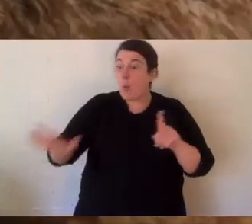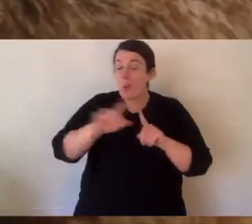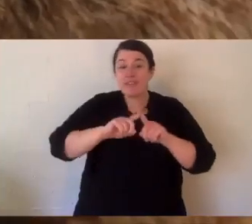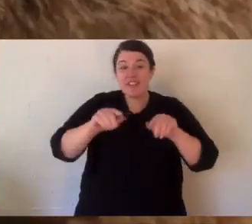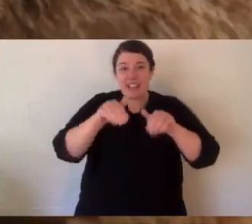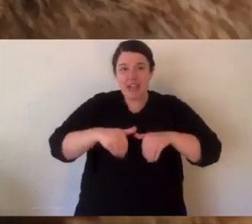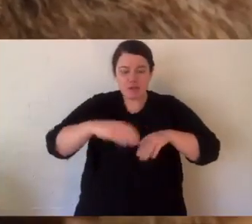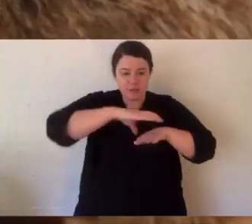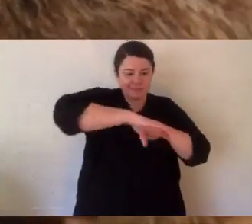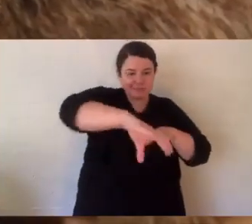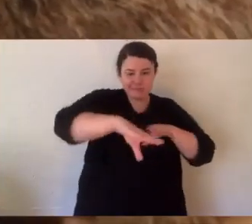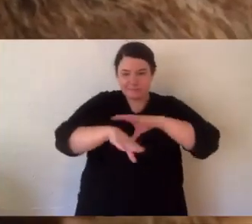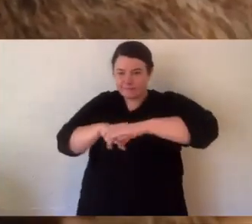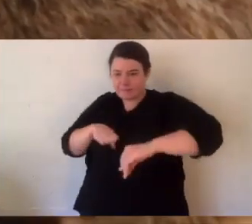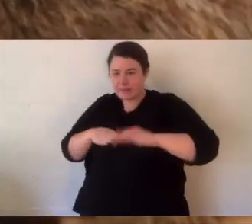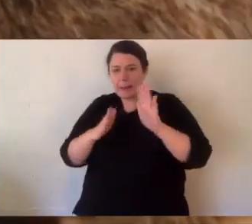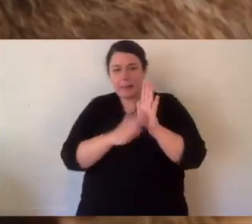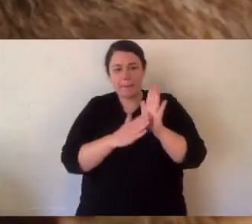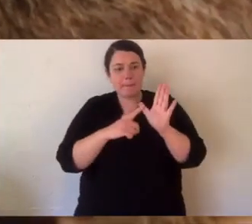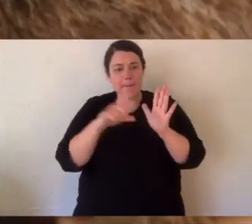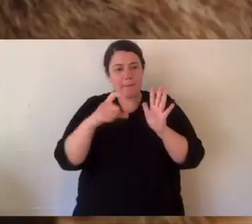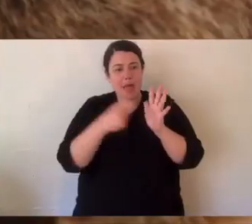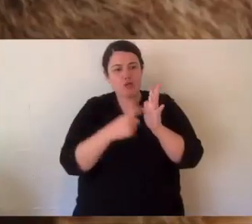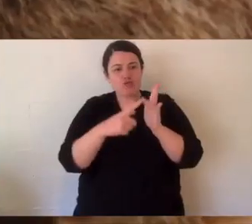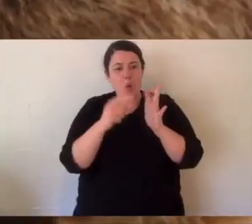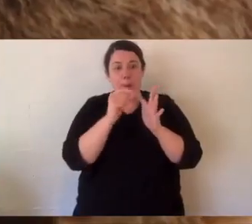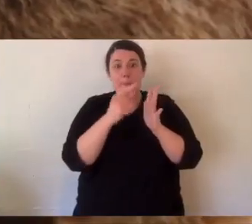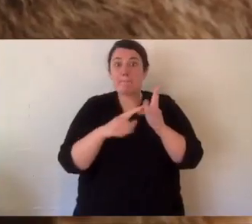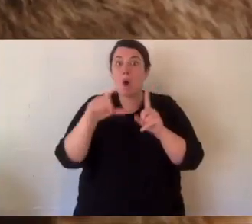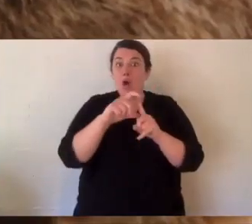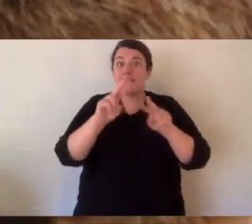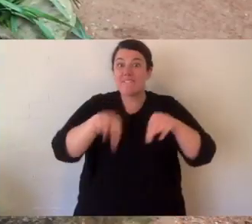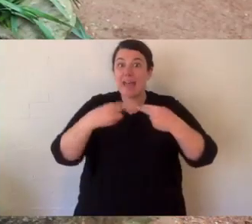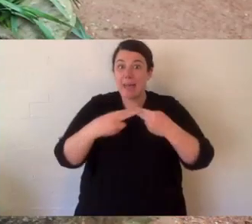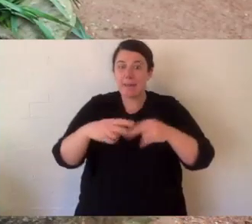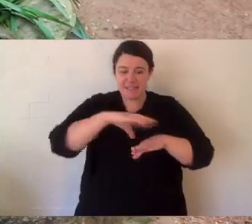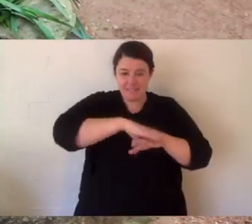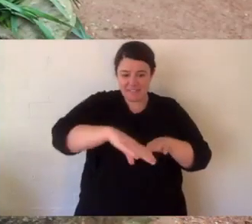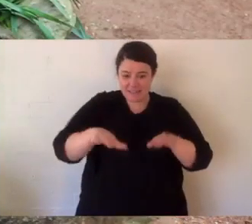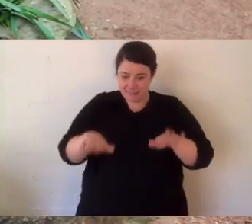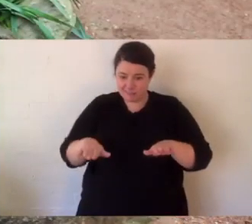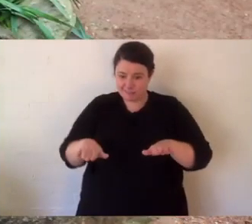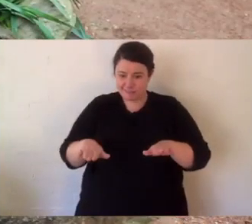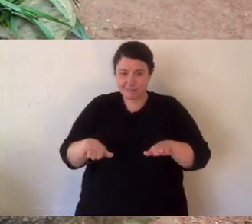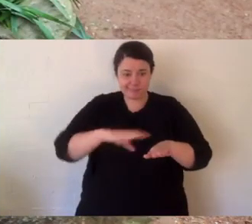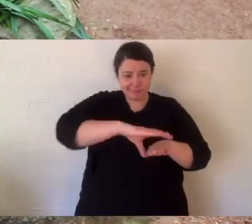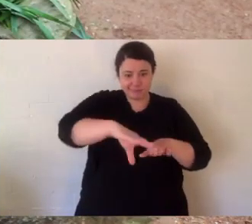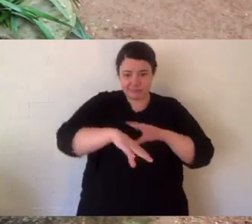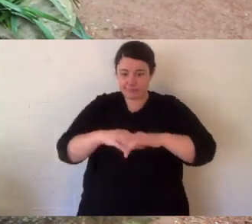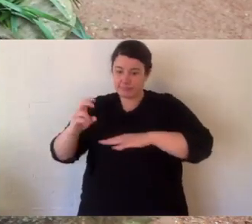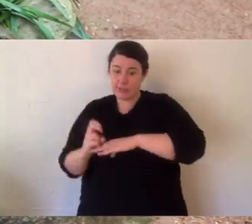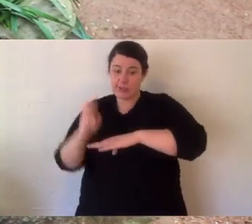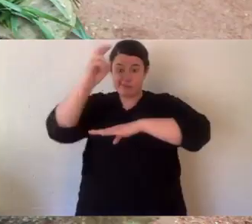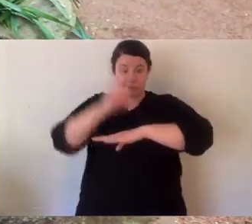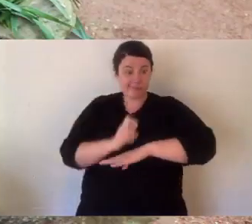and bring it to their mouth and eat it. And like all of the kangaroos, they have long feet. They're in the macropod family, which means large-footed.